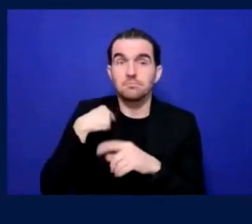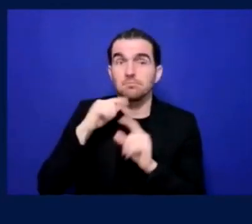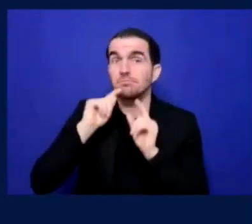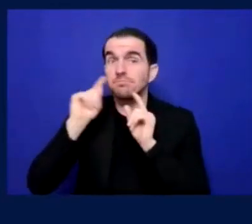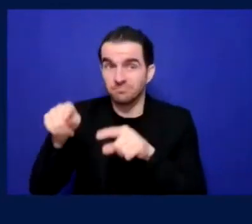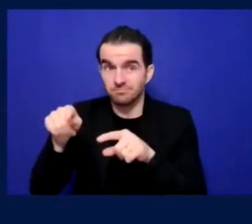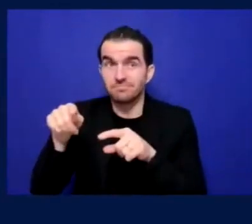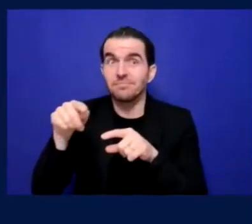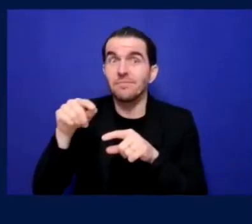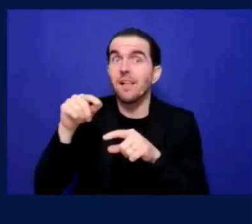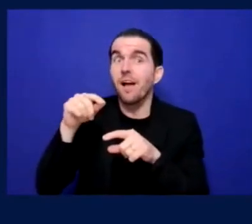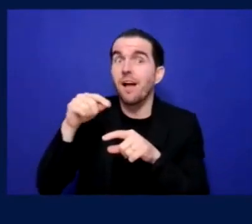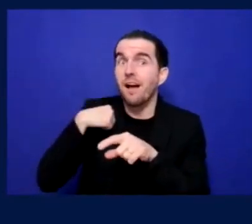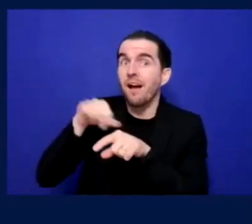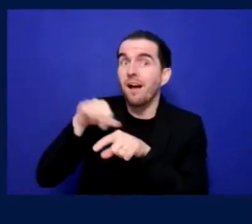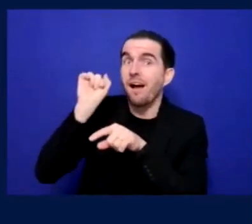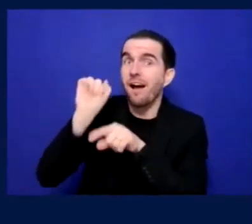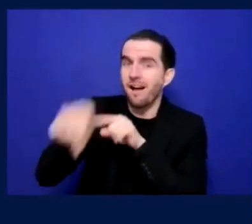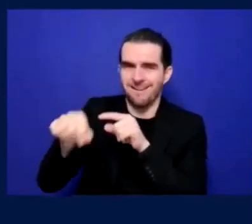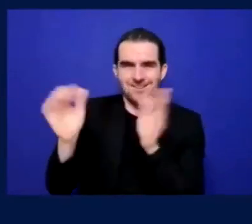enjoy beating Dundee.